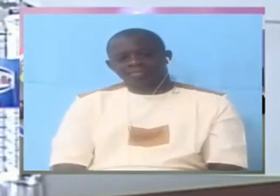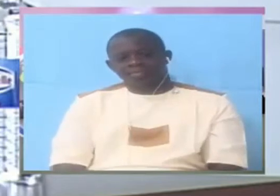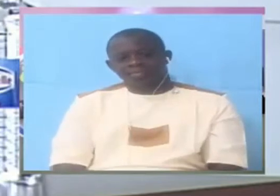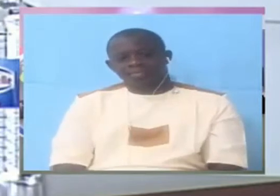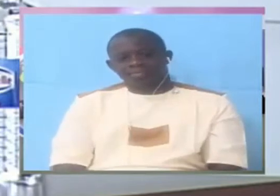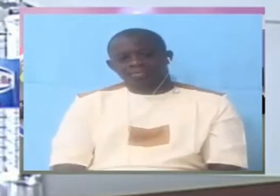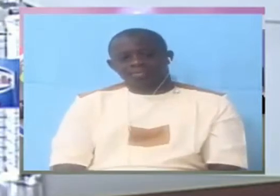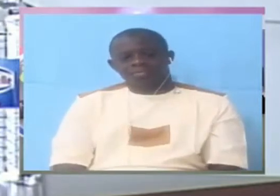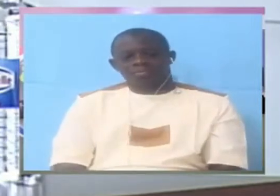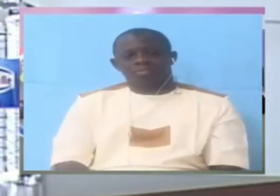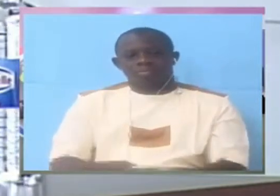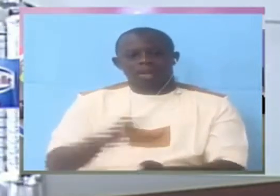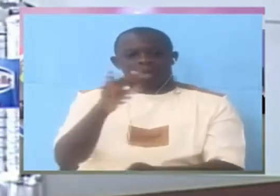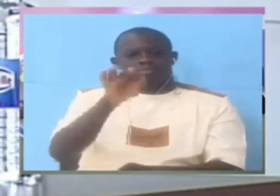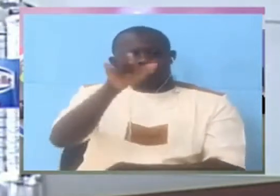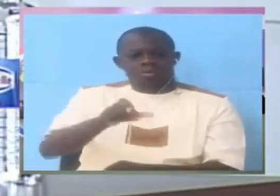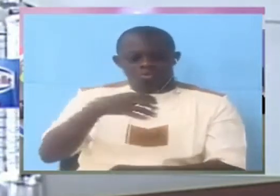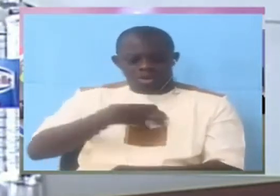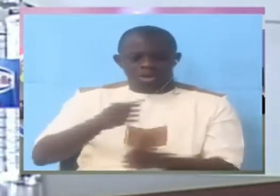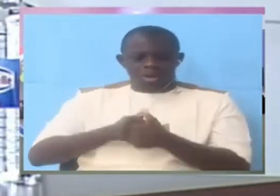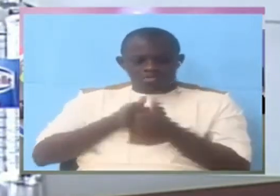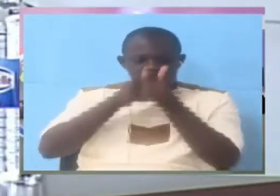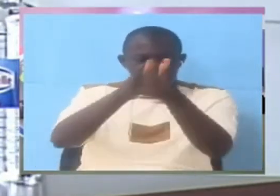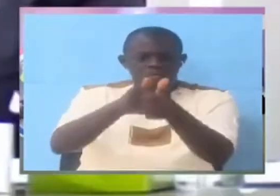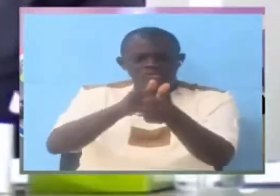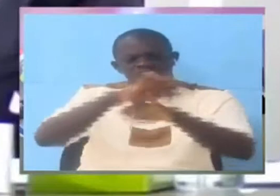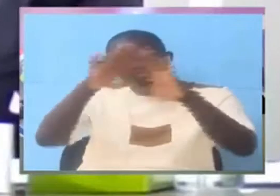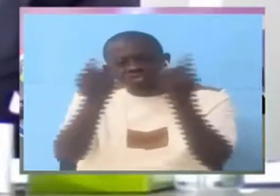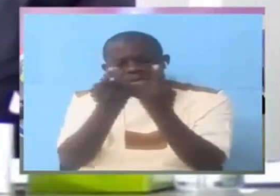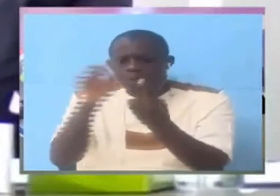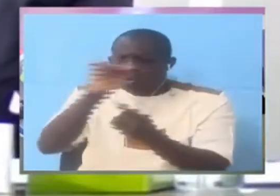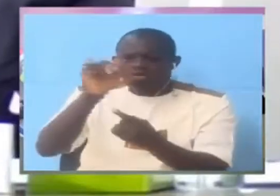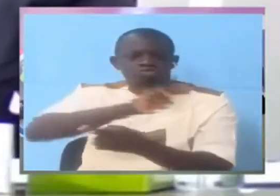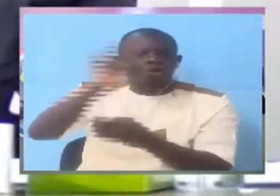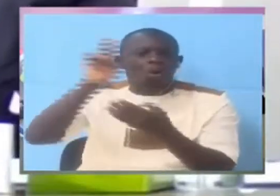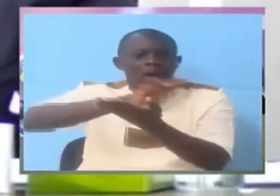To carry out follow-ups that aren't too clear. That's you said.